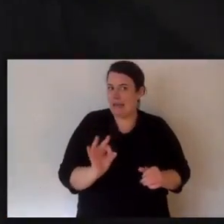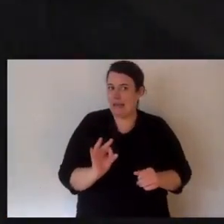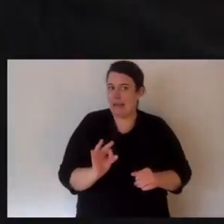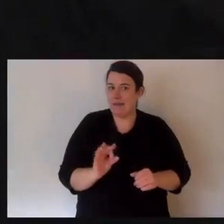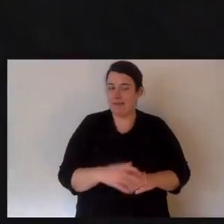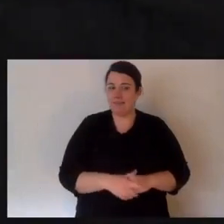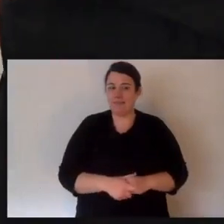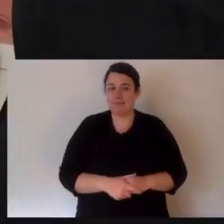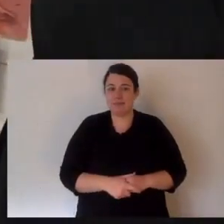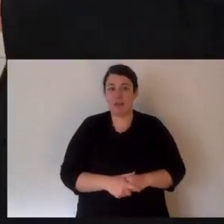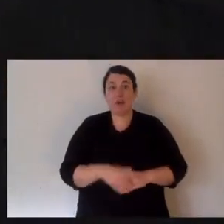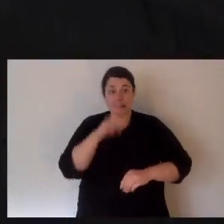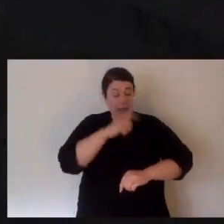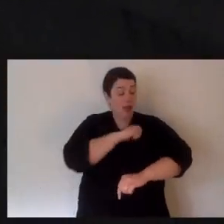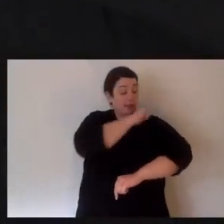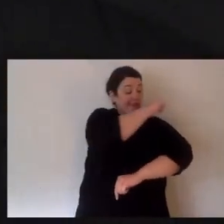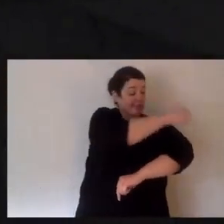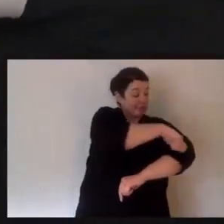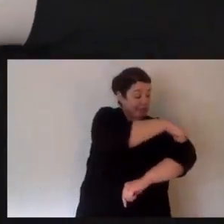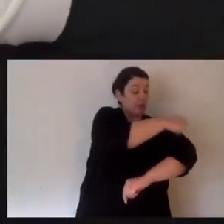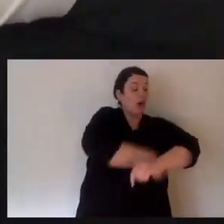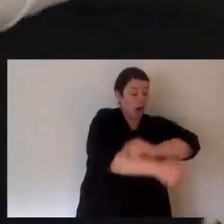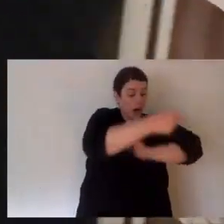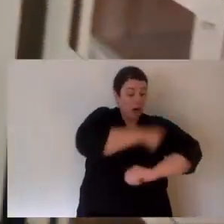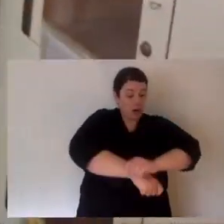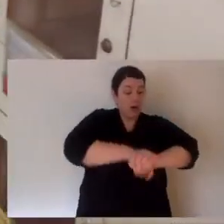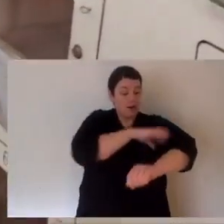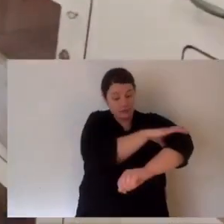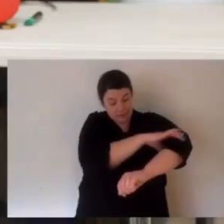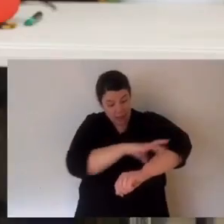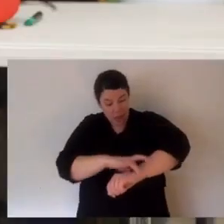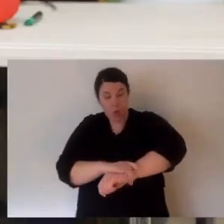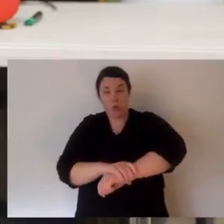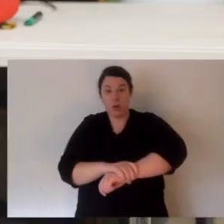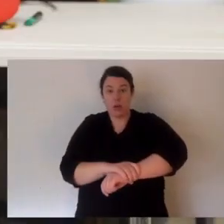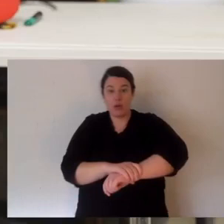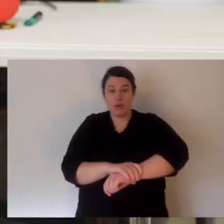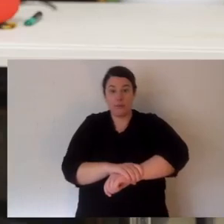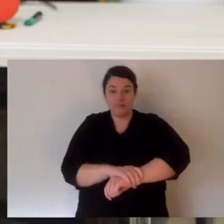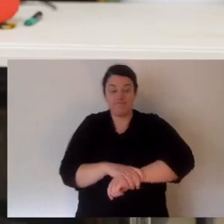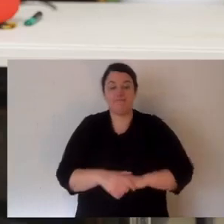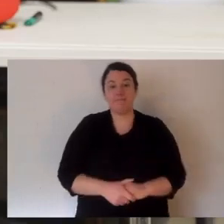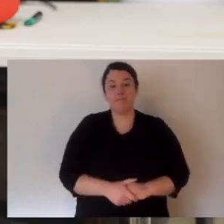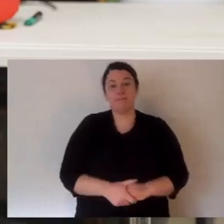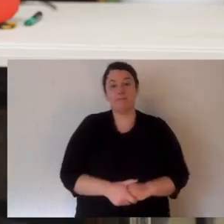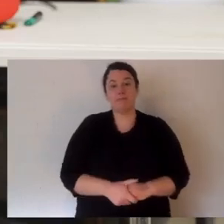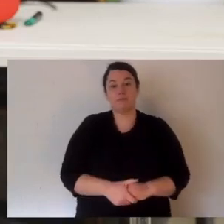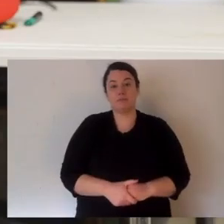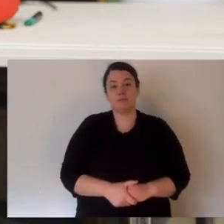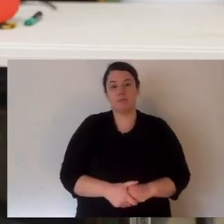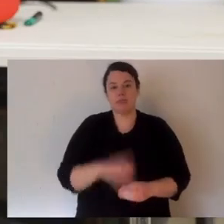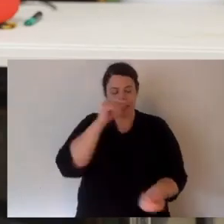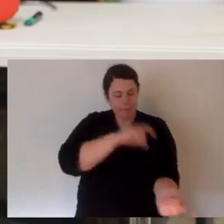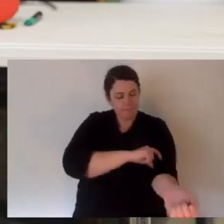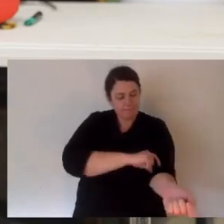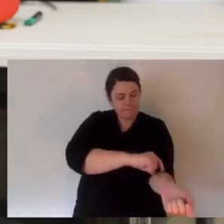put a splint along it, which is a piece of timber. You could even use a stick. And now with that arm, the easiest for me would be to undo my shirt